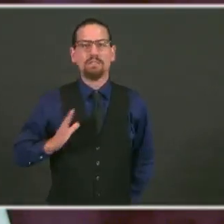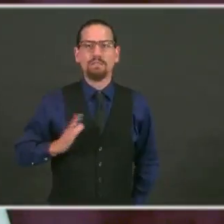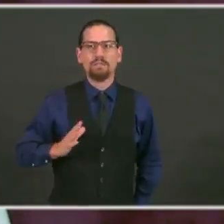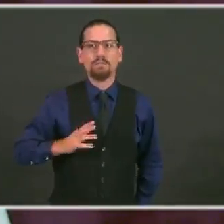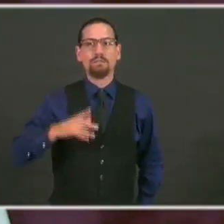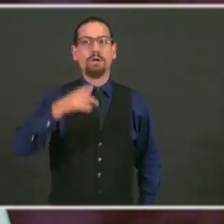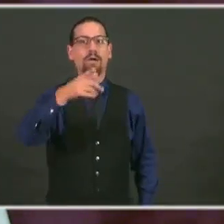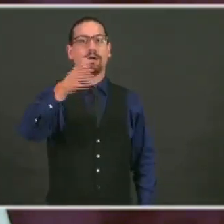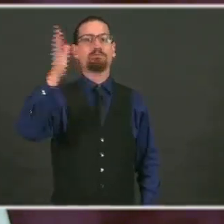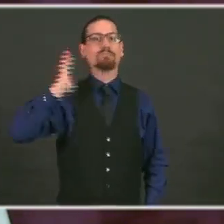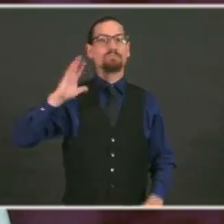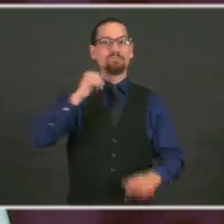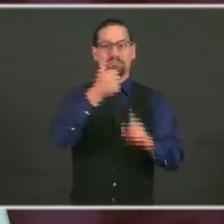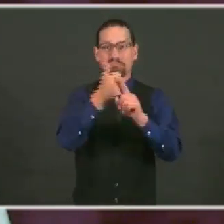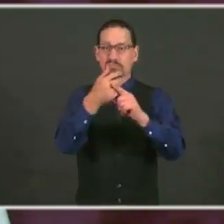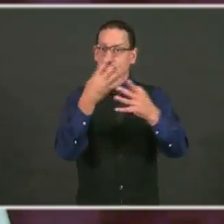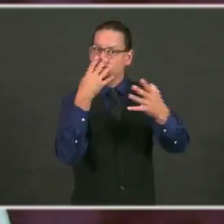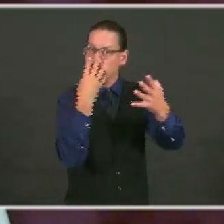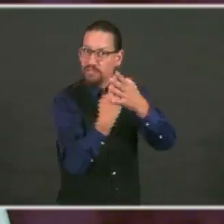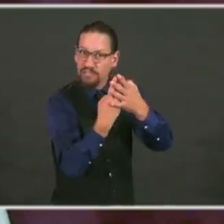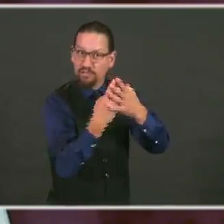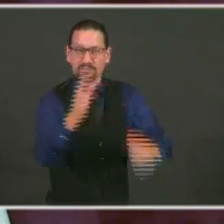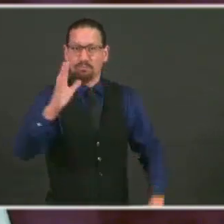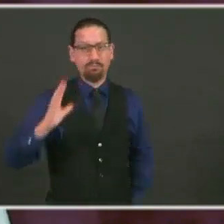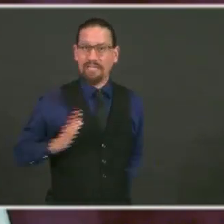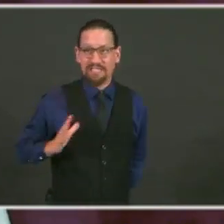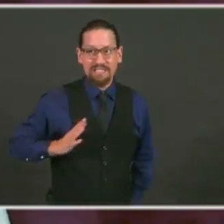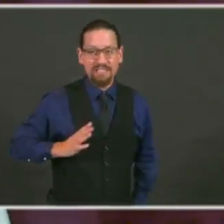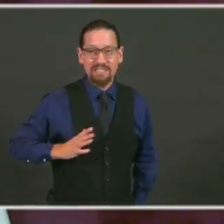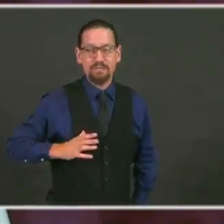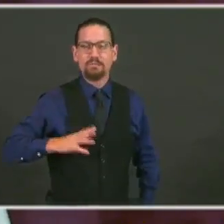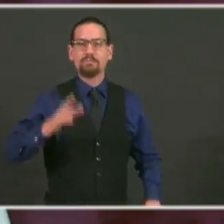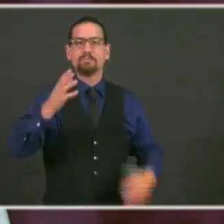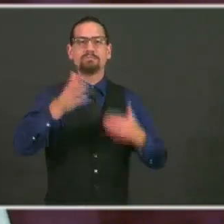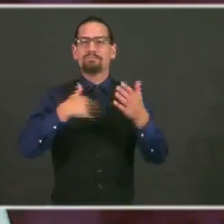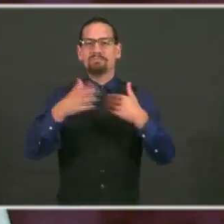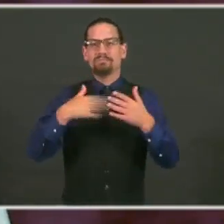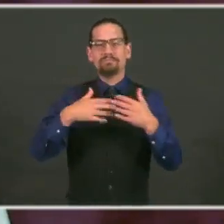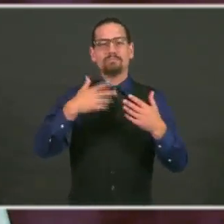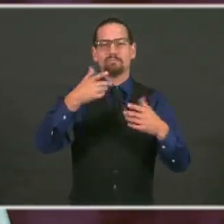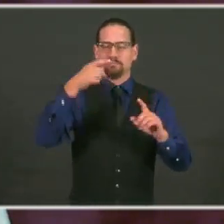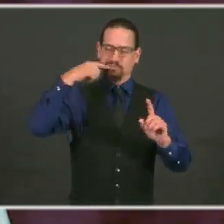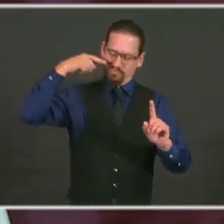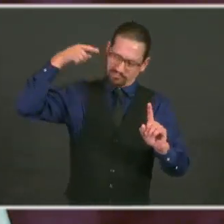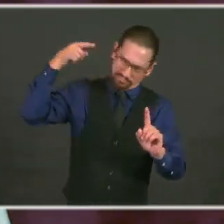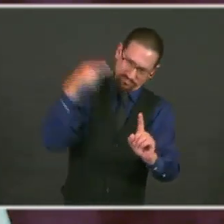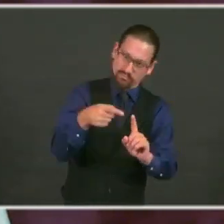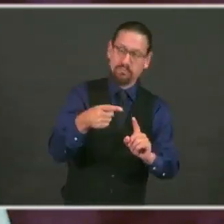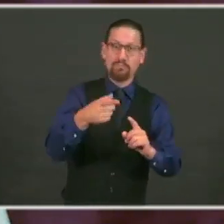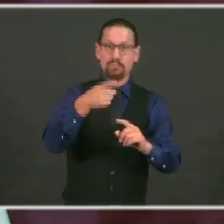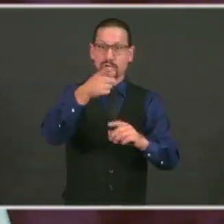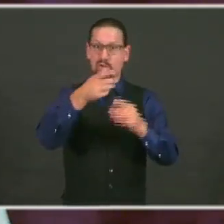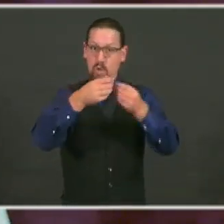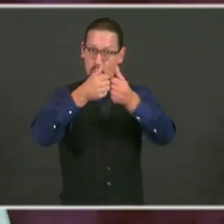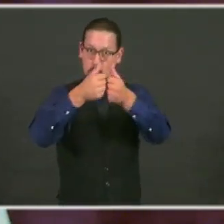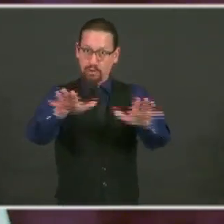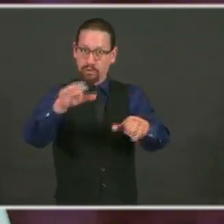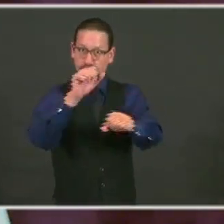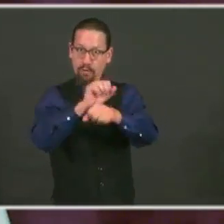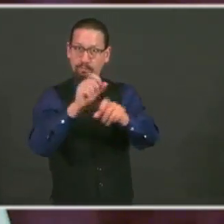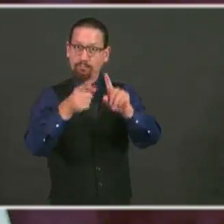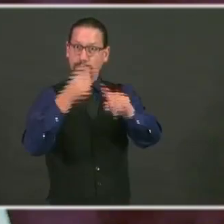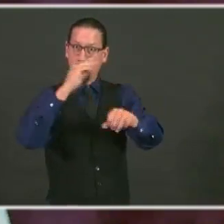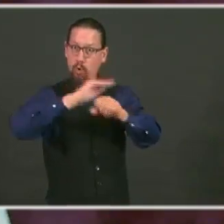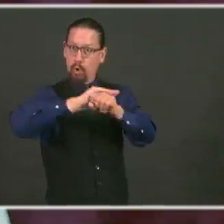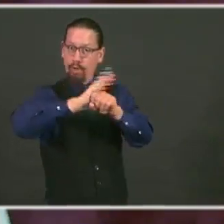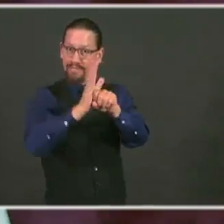In fact, that's explicitly who we're targeting if you're out of work due to COVID. Having said that, I know people need immediate relief.